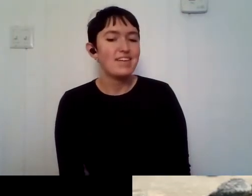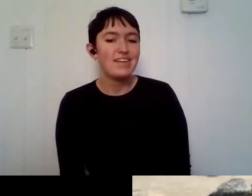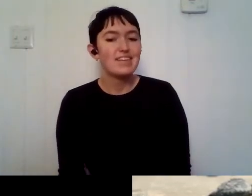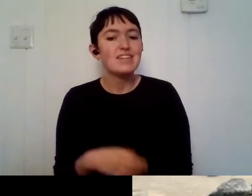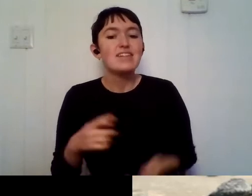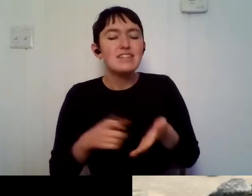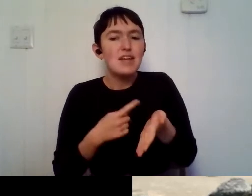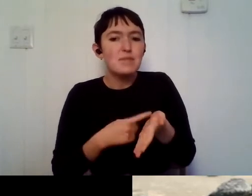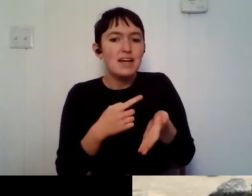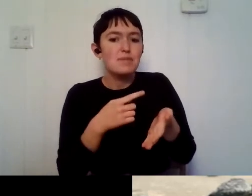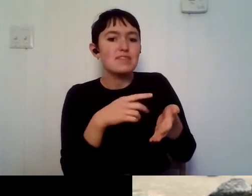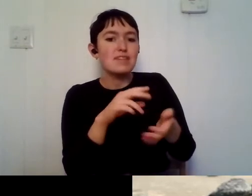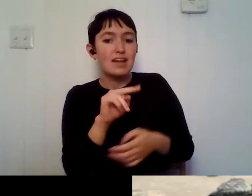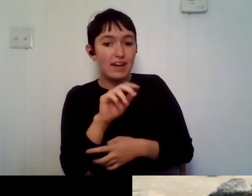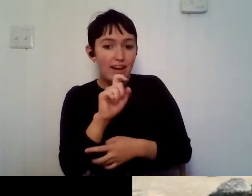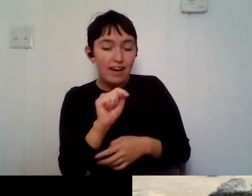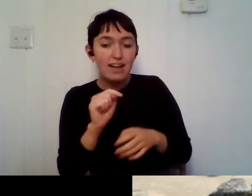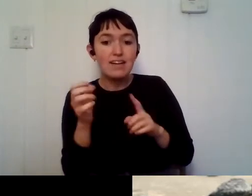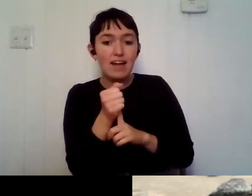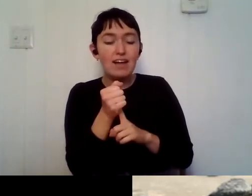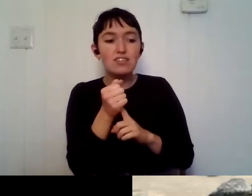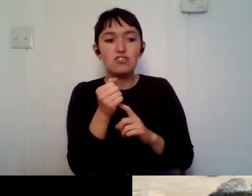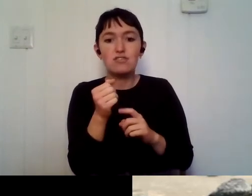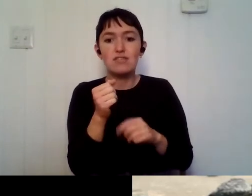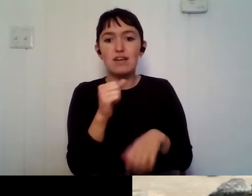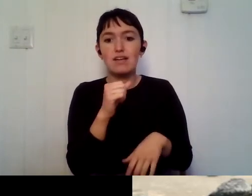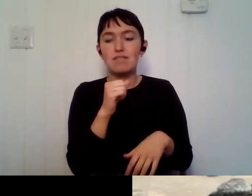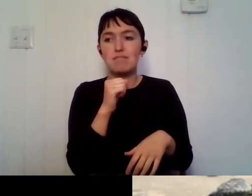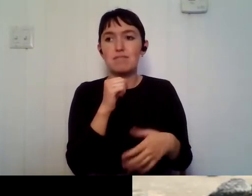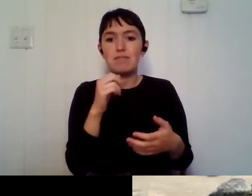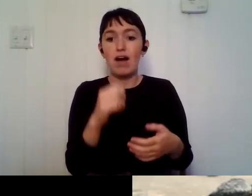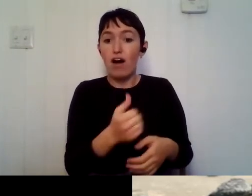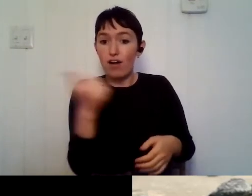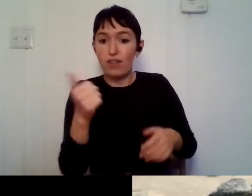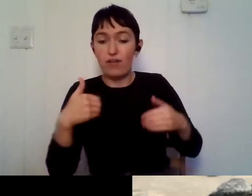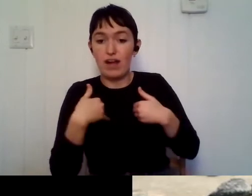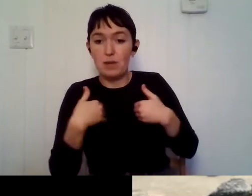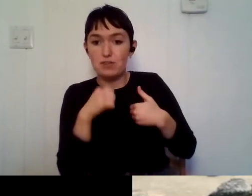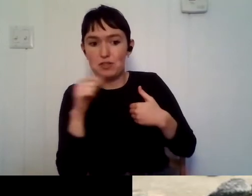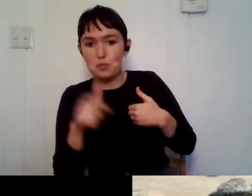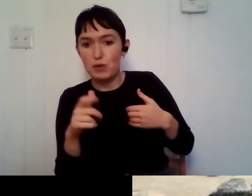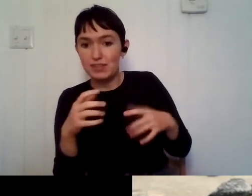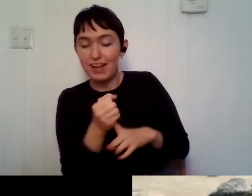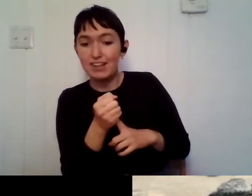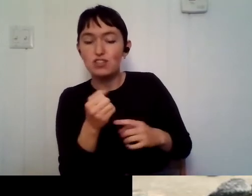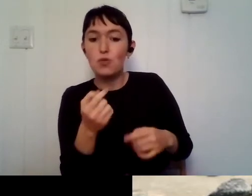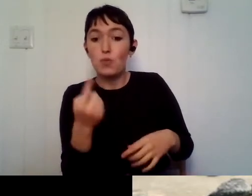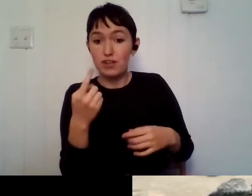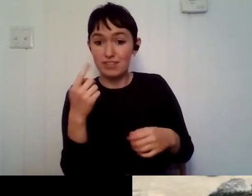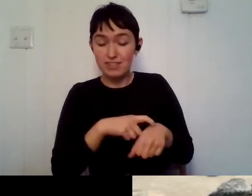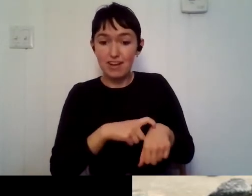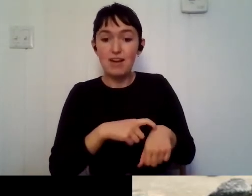catch unintended animals and you get to see something cool. Like we caught a flying squirrel, um, in Borneo